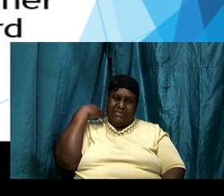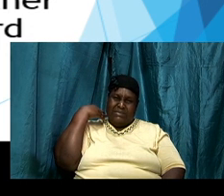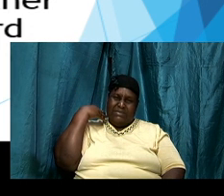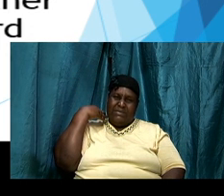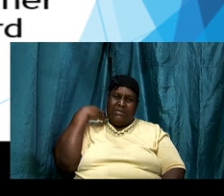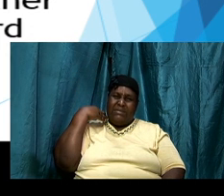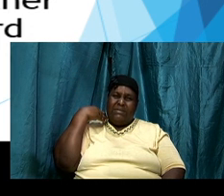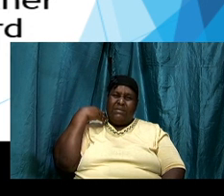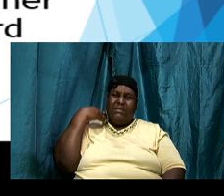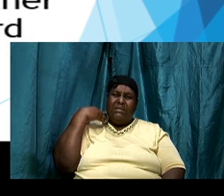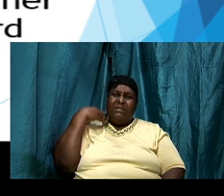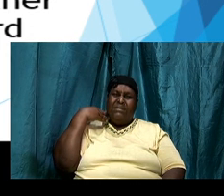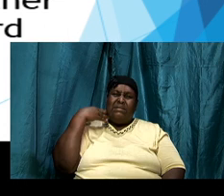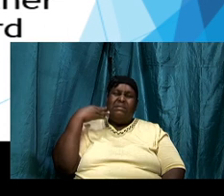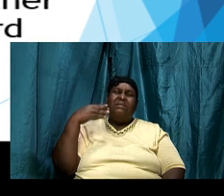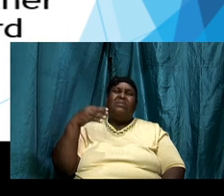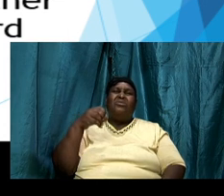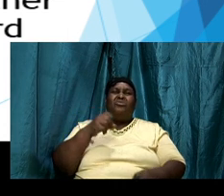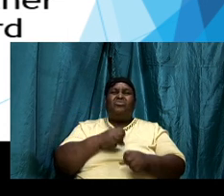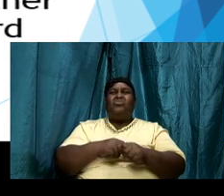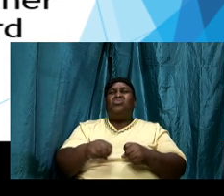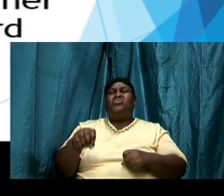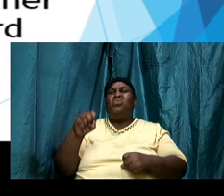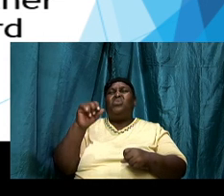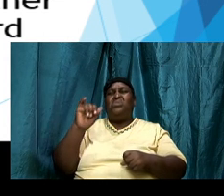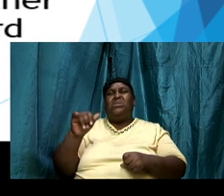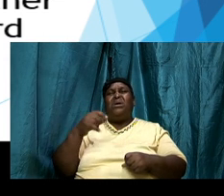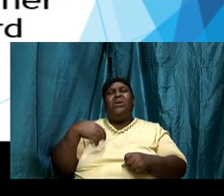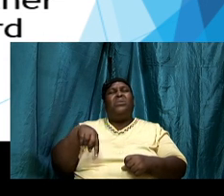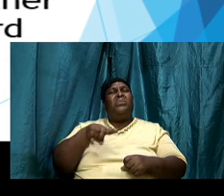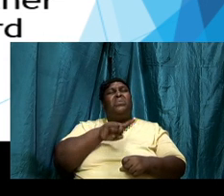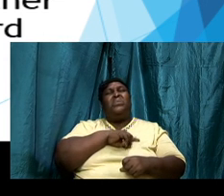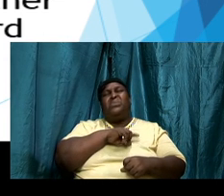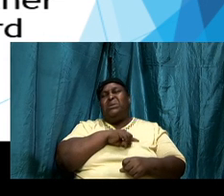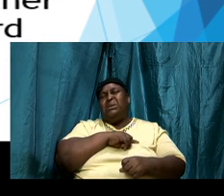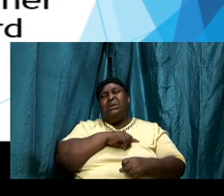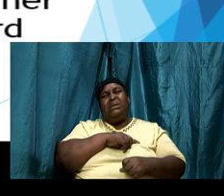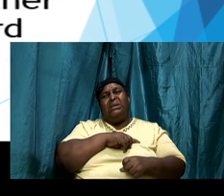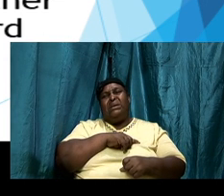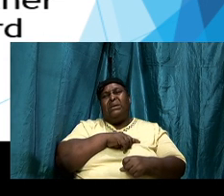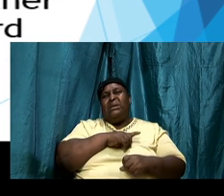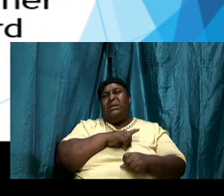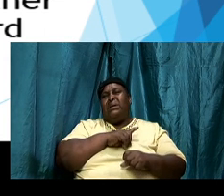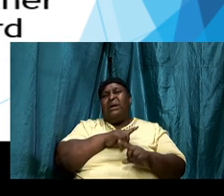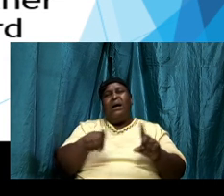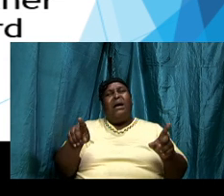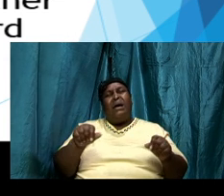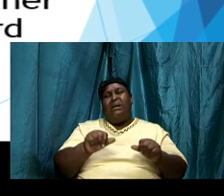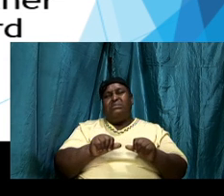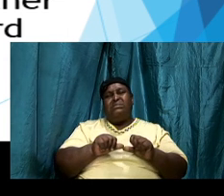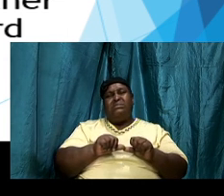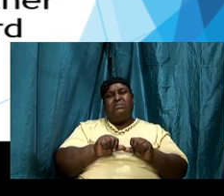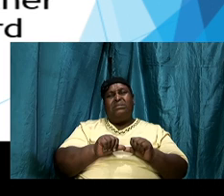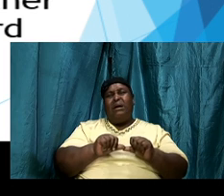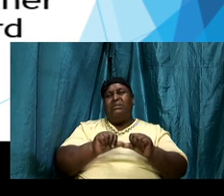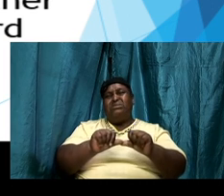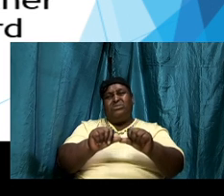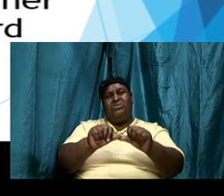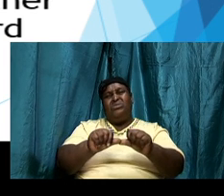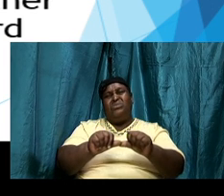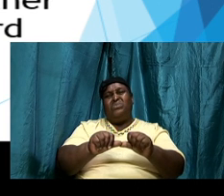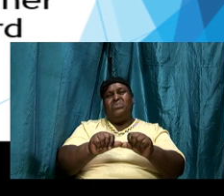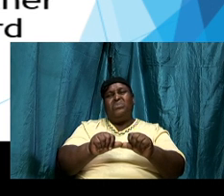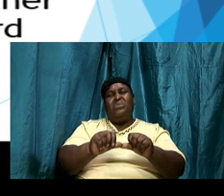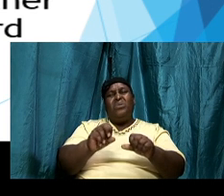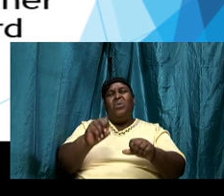on the other hand meditating on the word releases